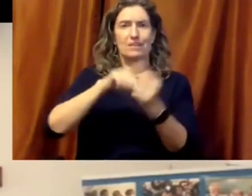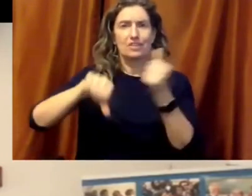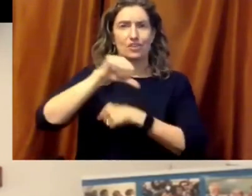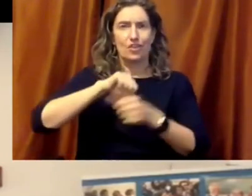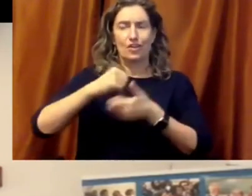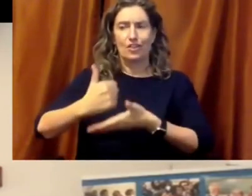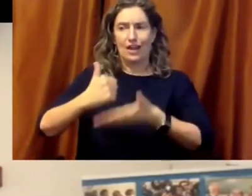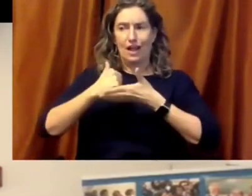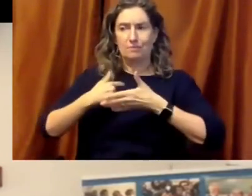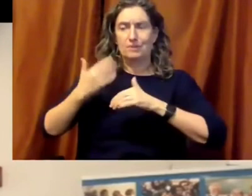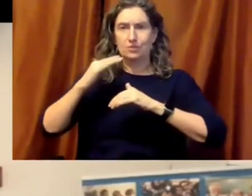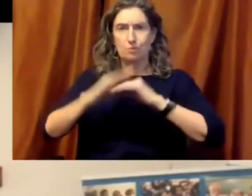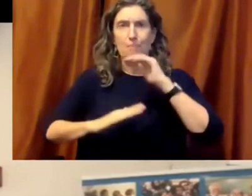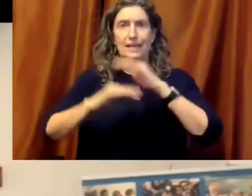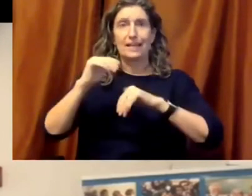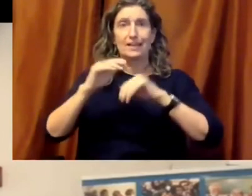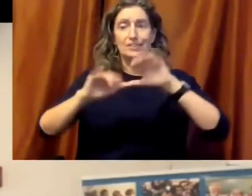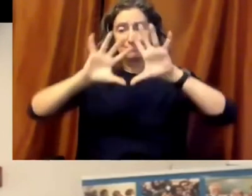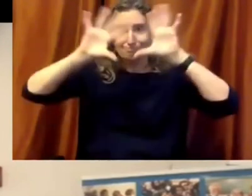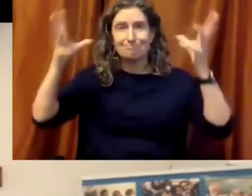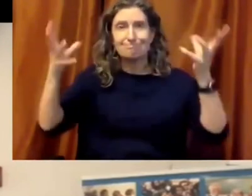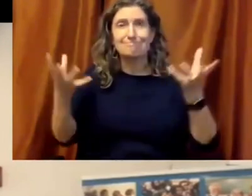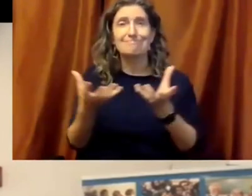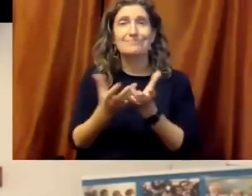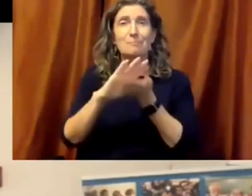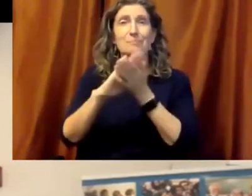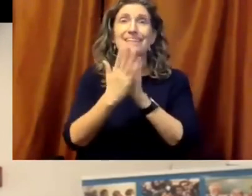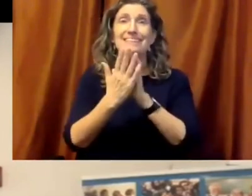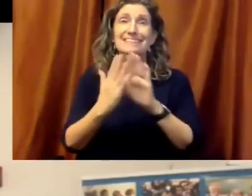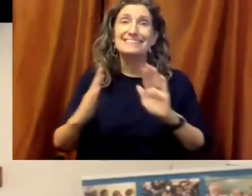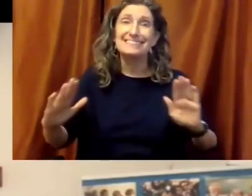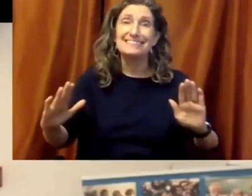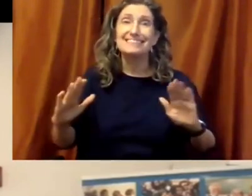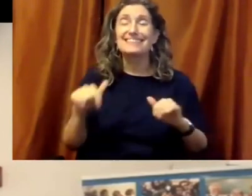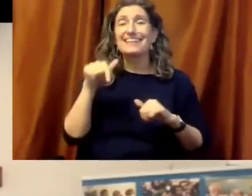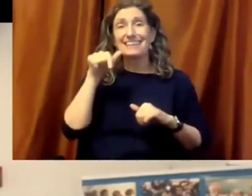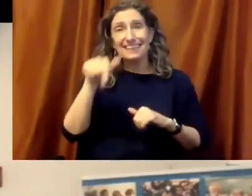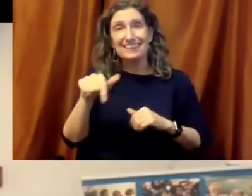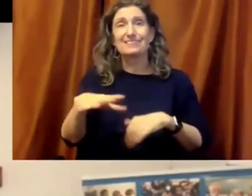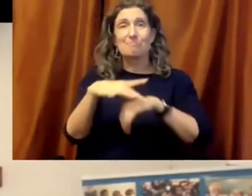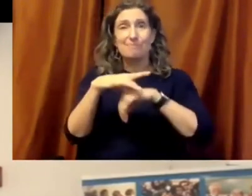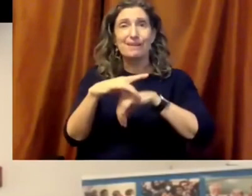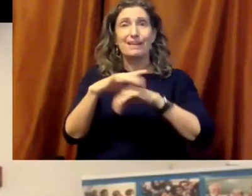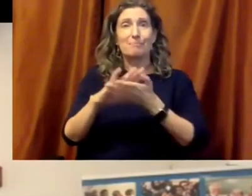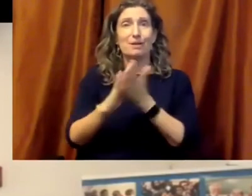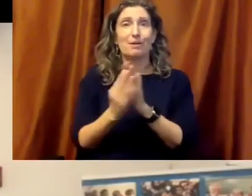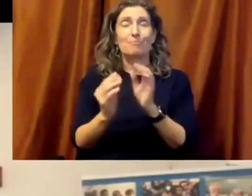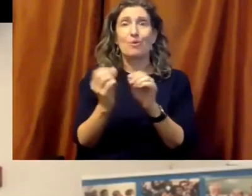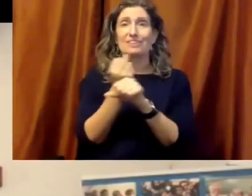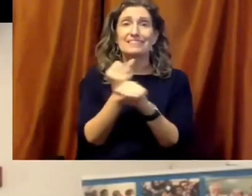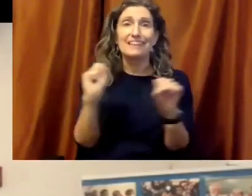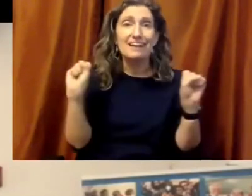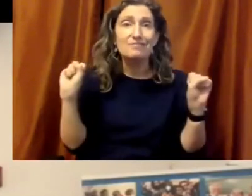this planet into a more peaceful, a safer, sustainable, more resilient place. I mentioned